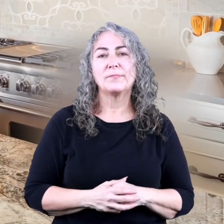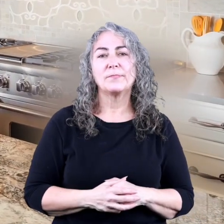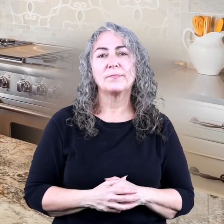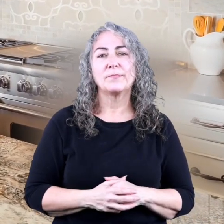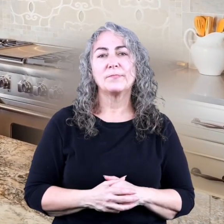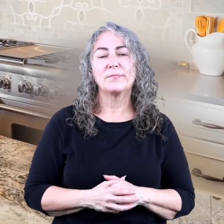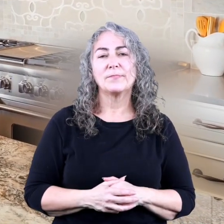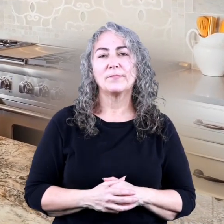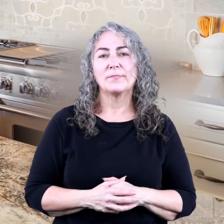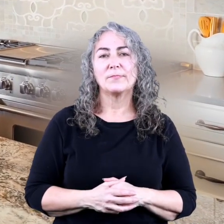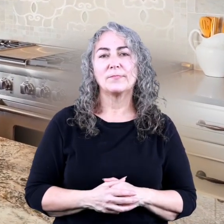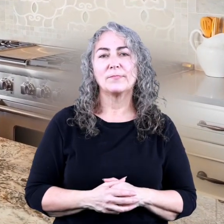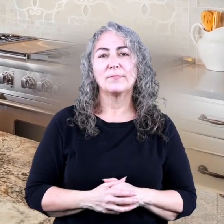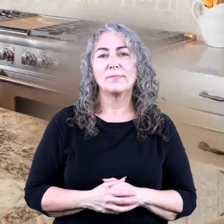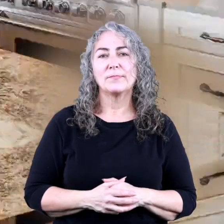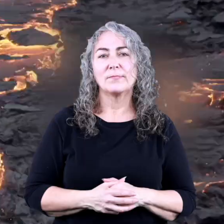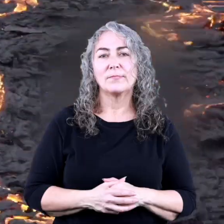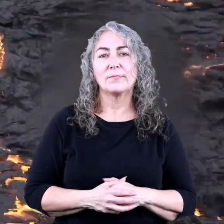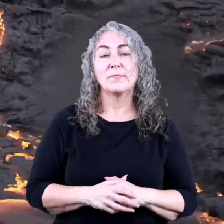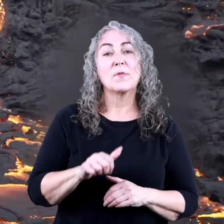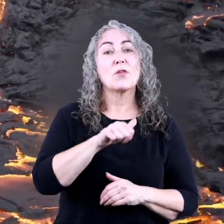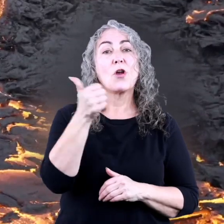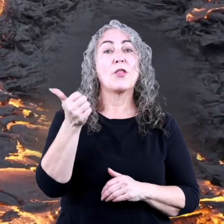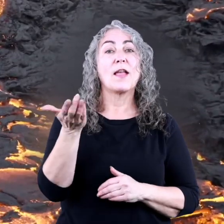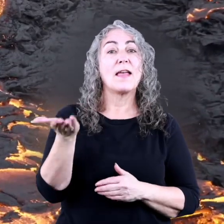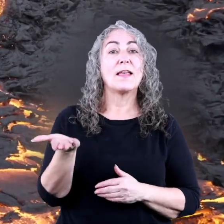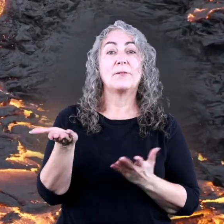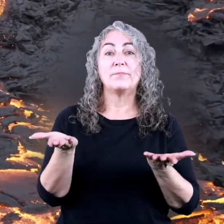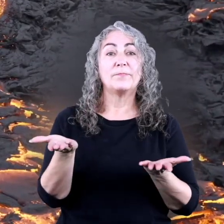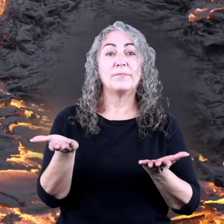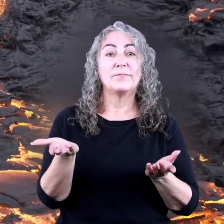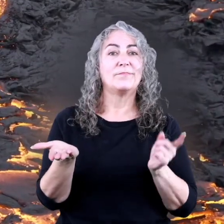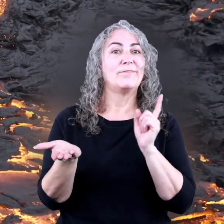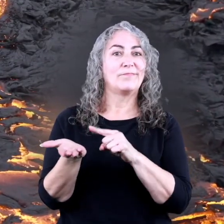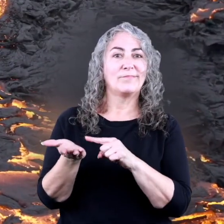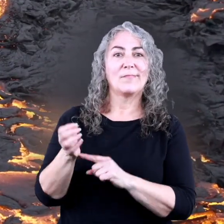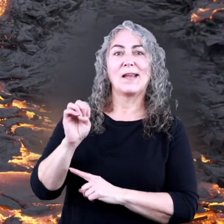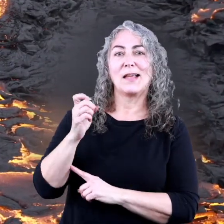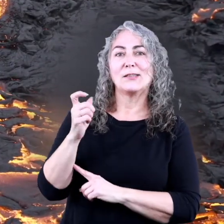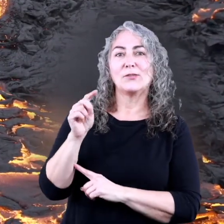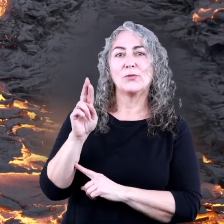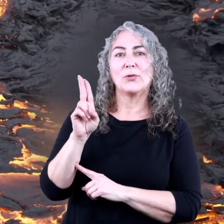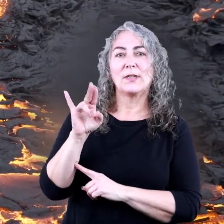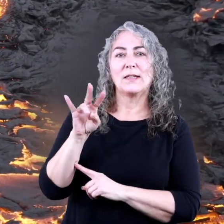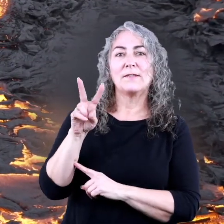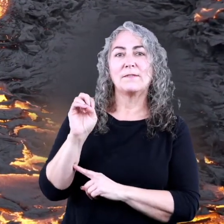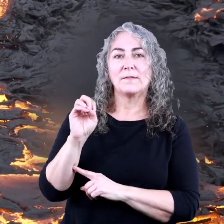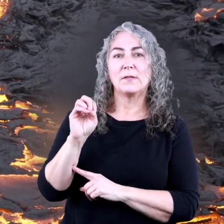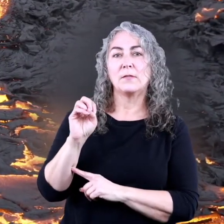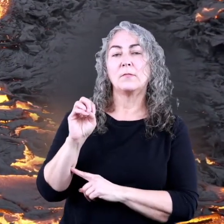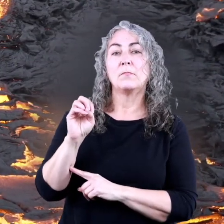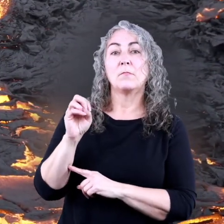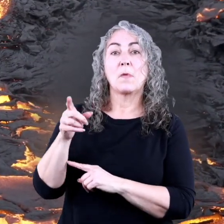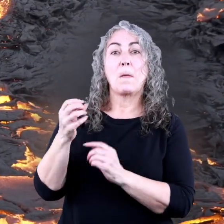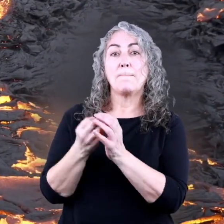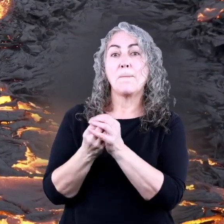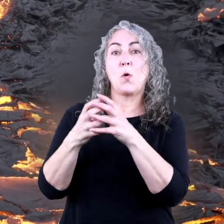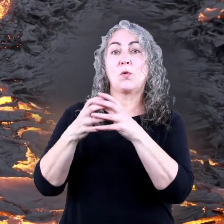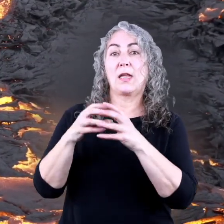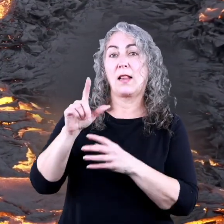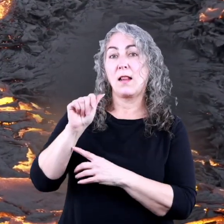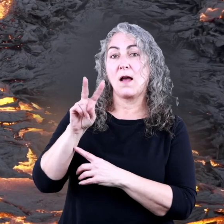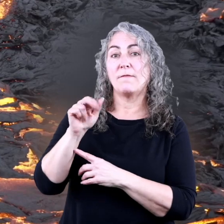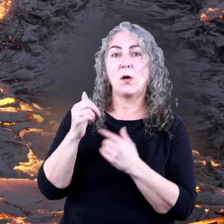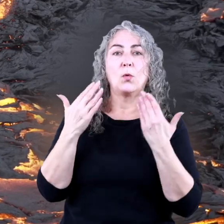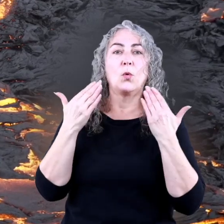made of granite too. On the other hand, extrusive igneous rocks are formed when molten